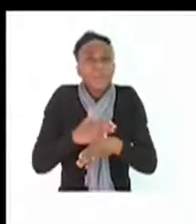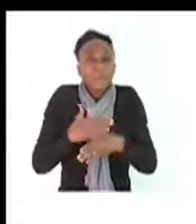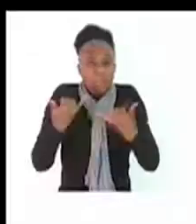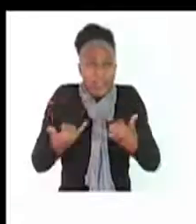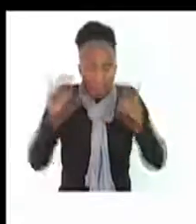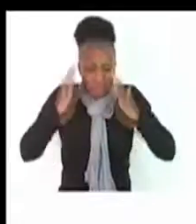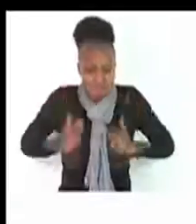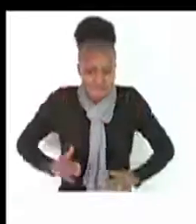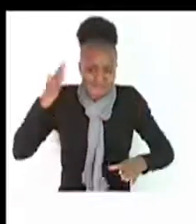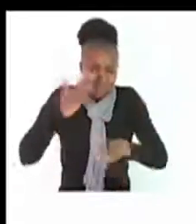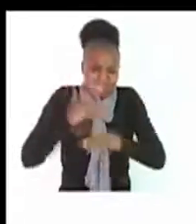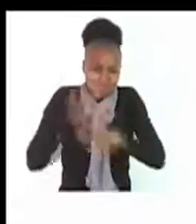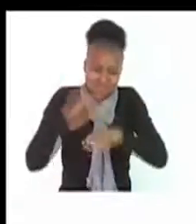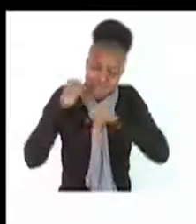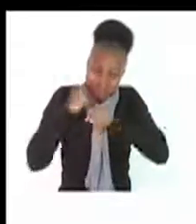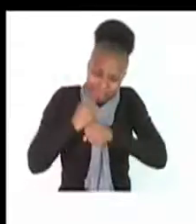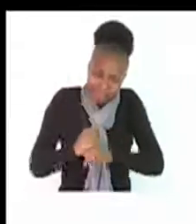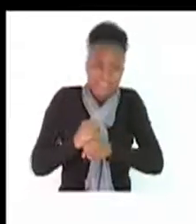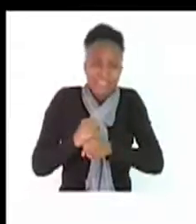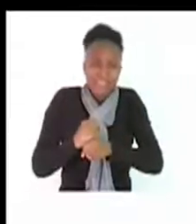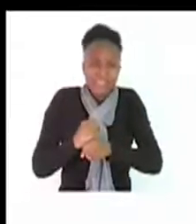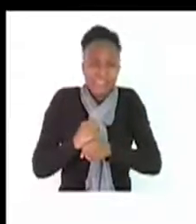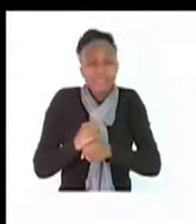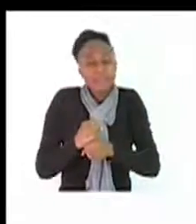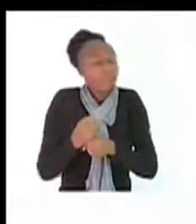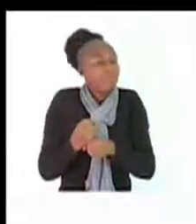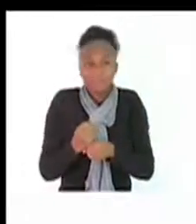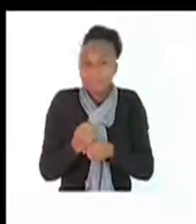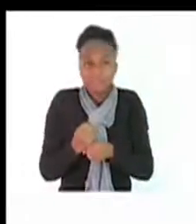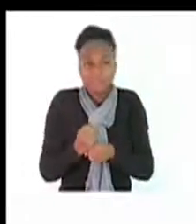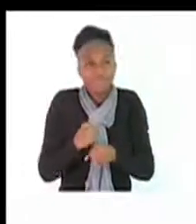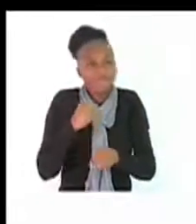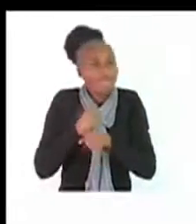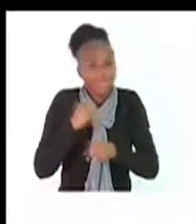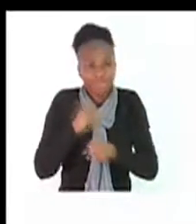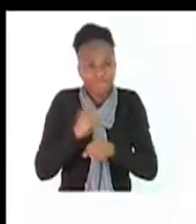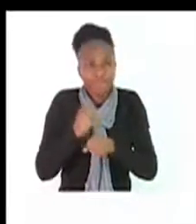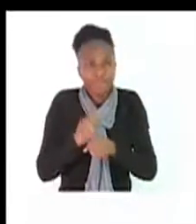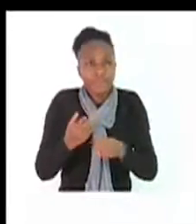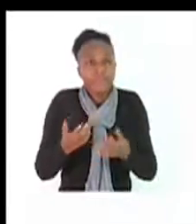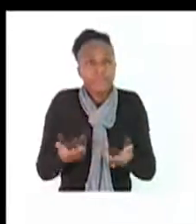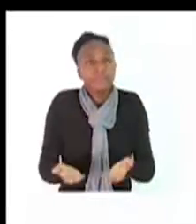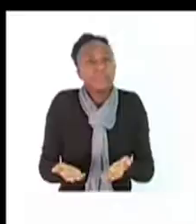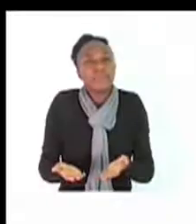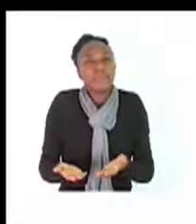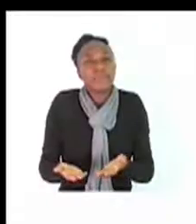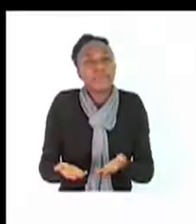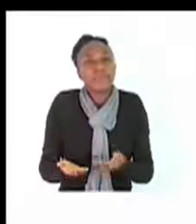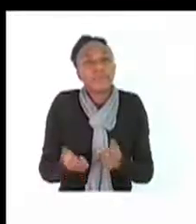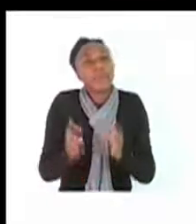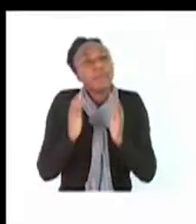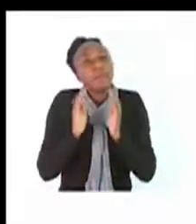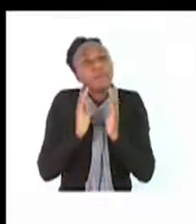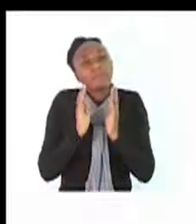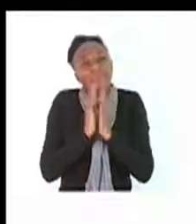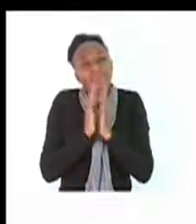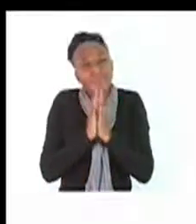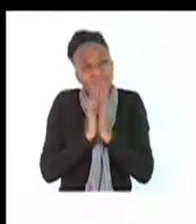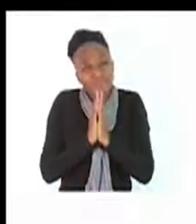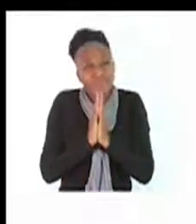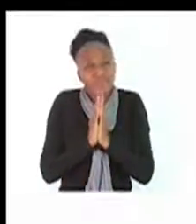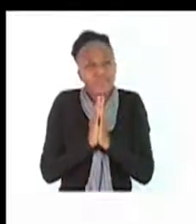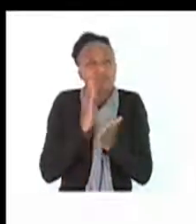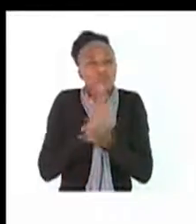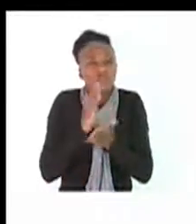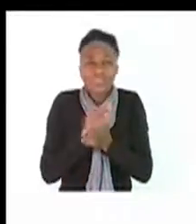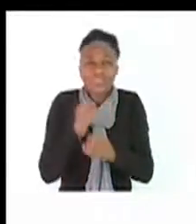sustain or just make that baby grow inside of you. So, it becomes very difficult for